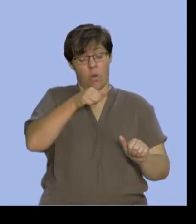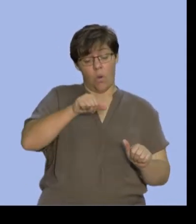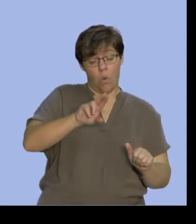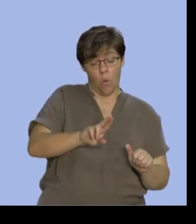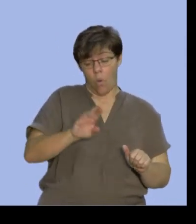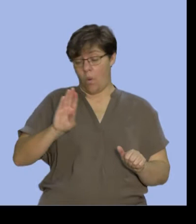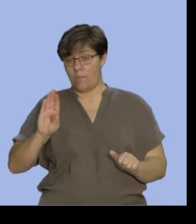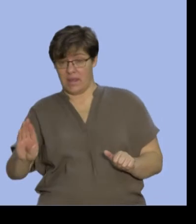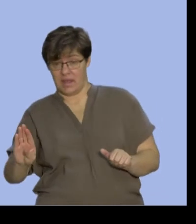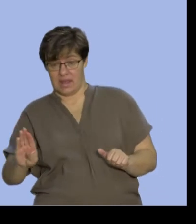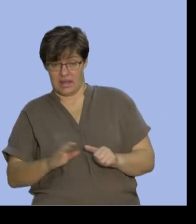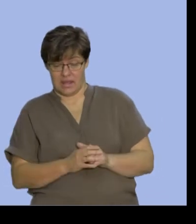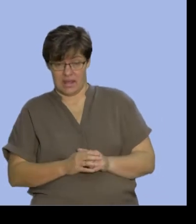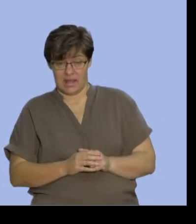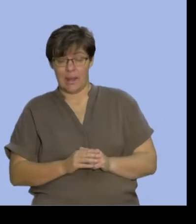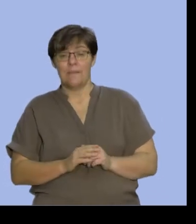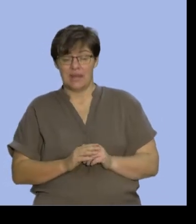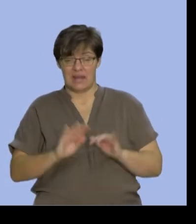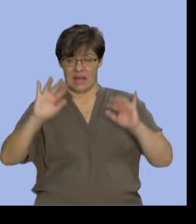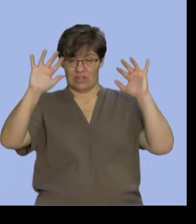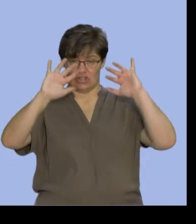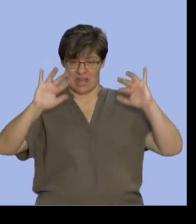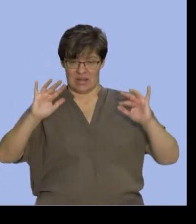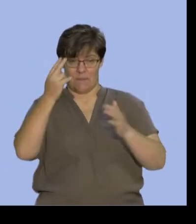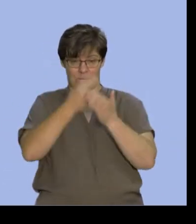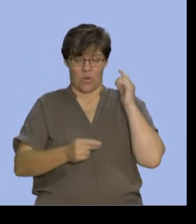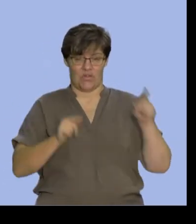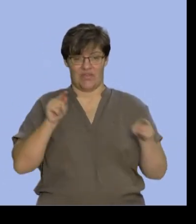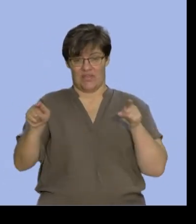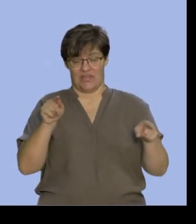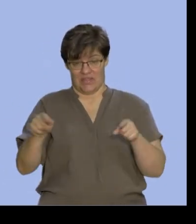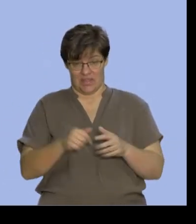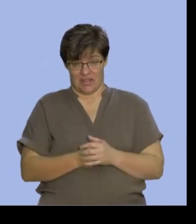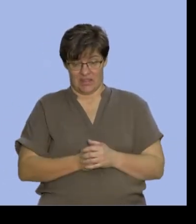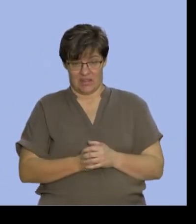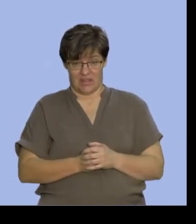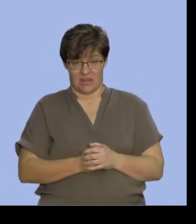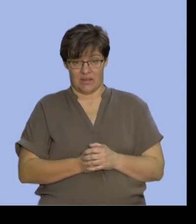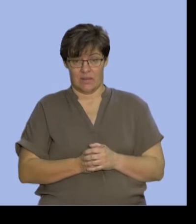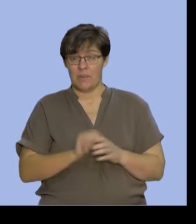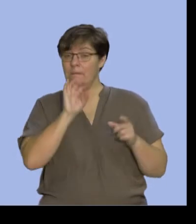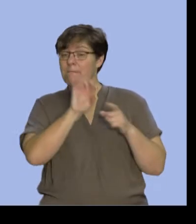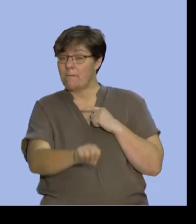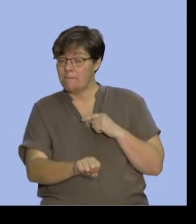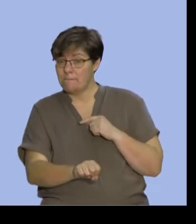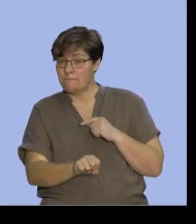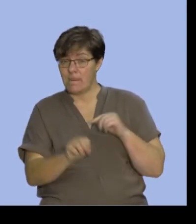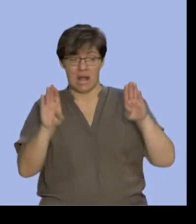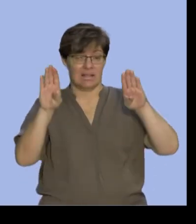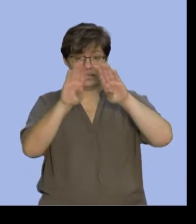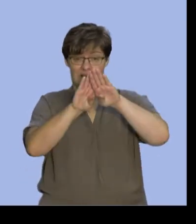B, it's the shaded area in both of those sets. And we recognize because there's no